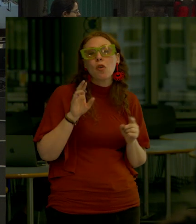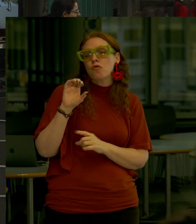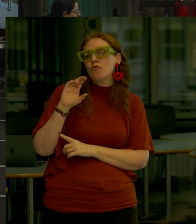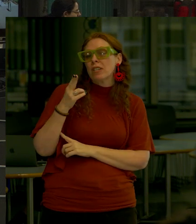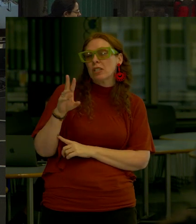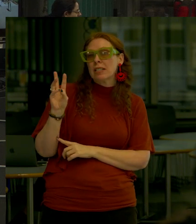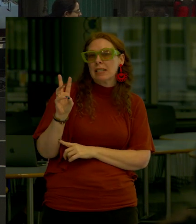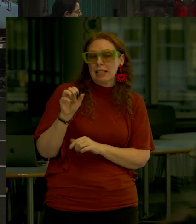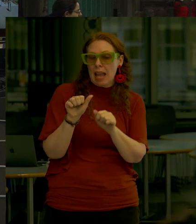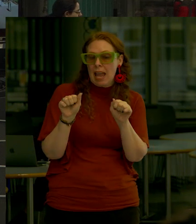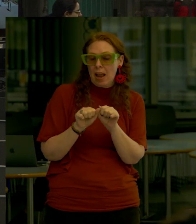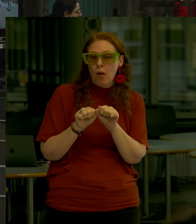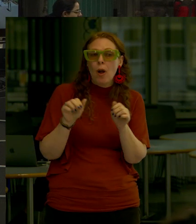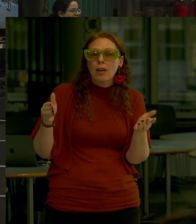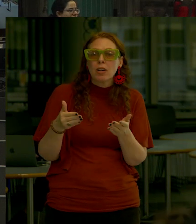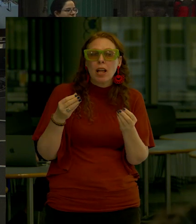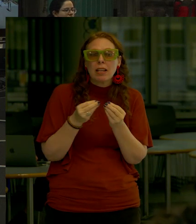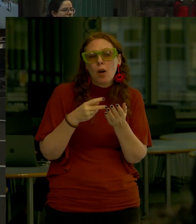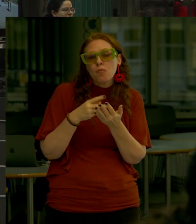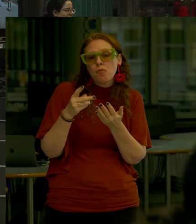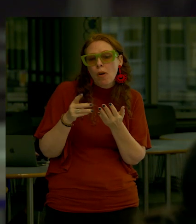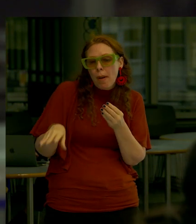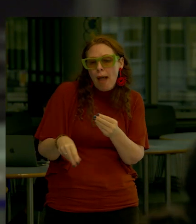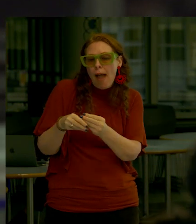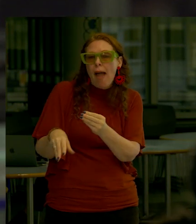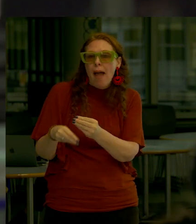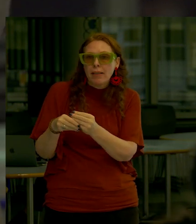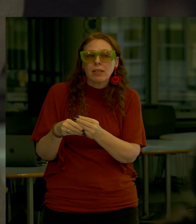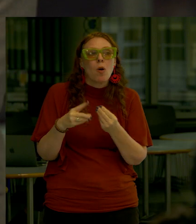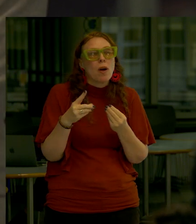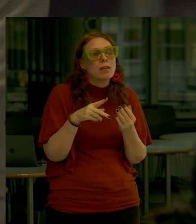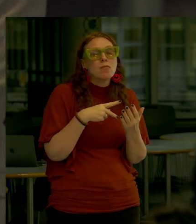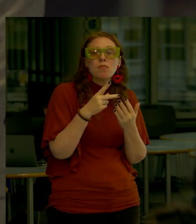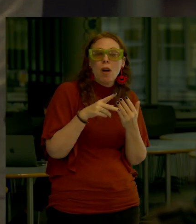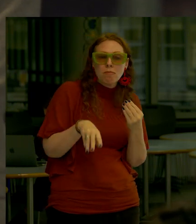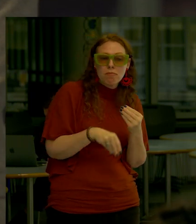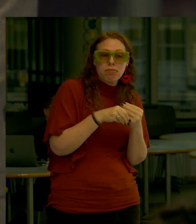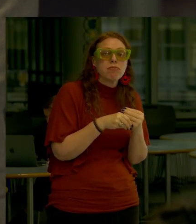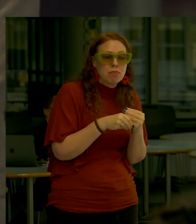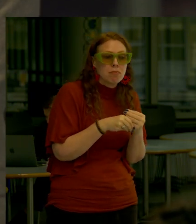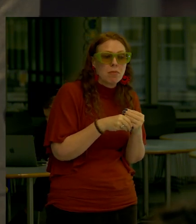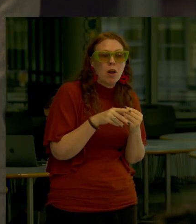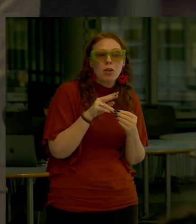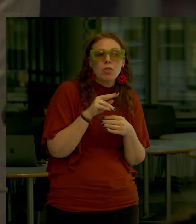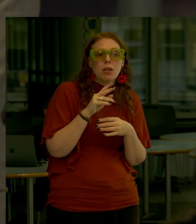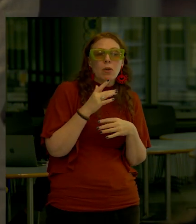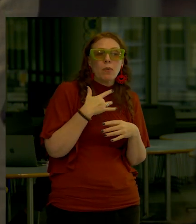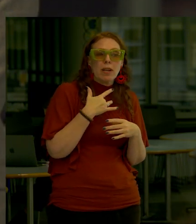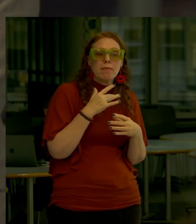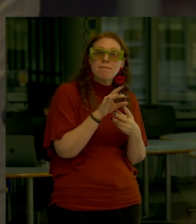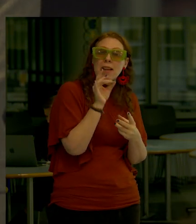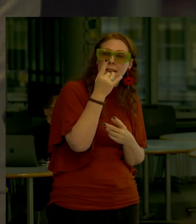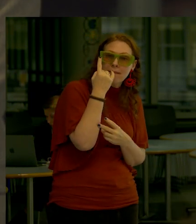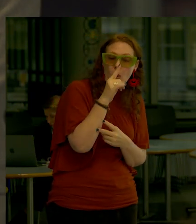started looking at areas where we could introduce little programmatic nodes And this is one of the programmatic nodes that we proposed We liked it for a